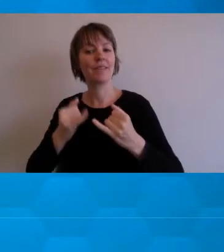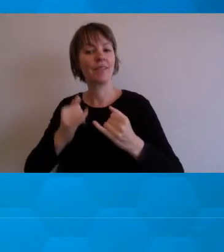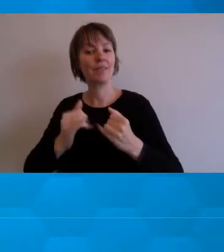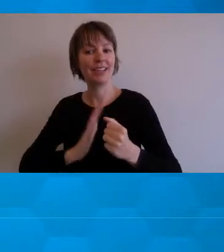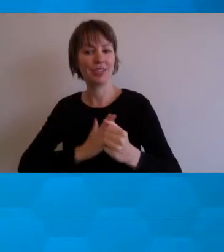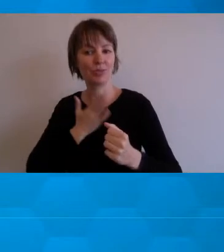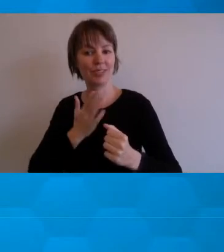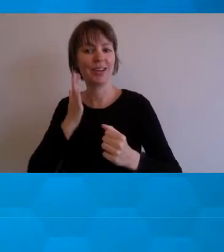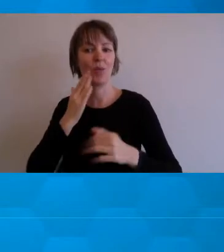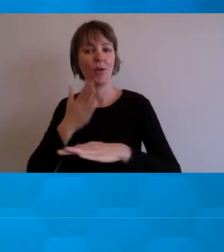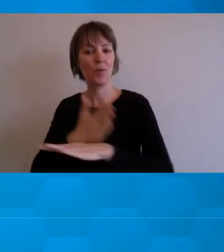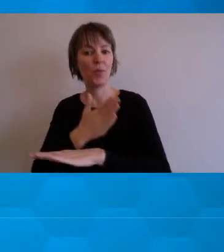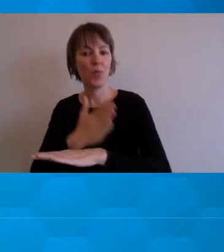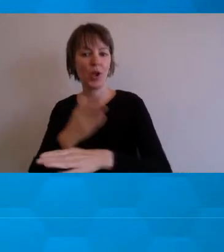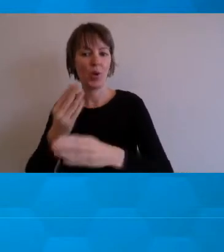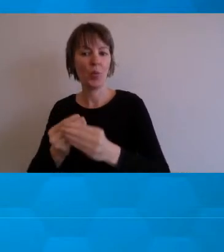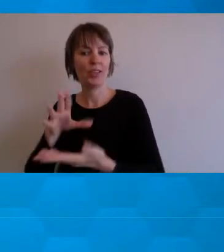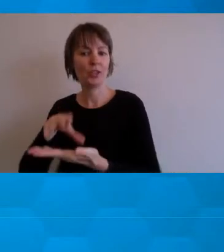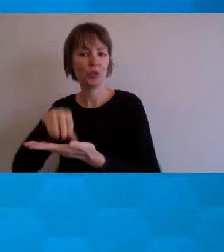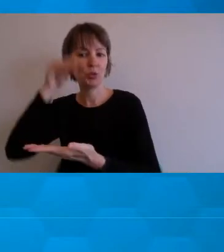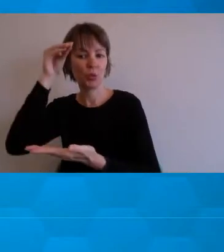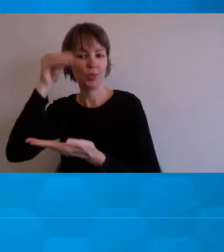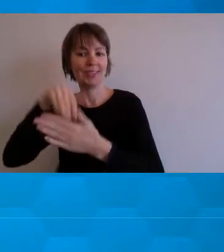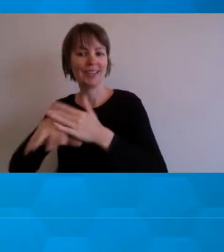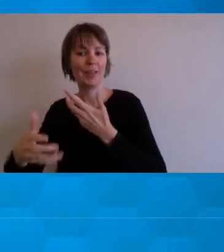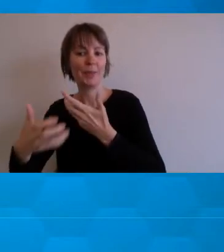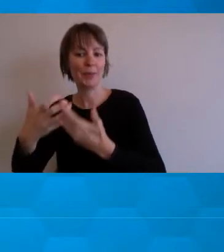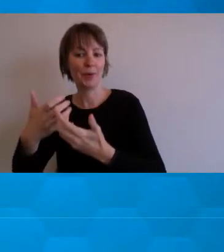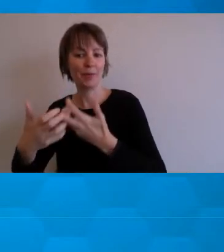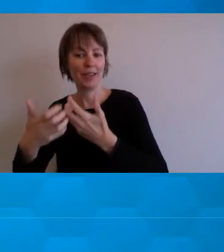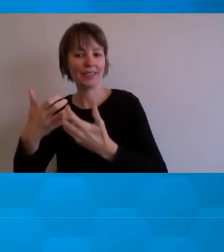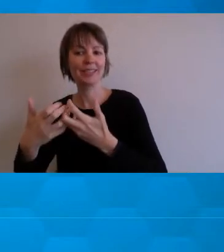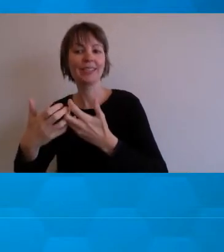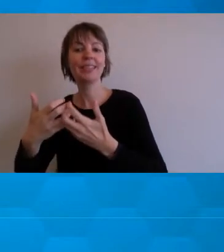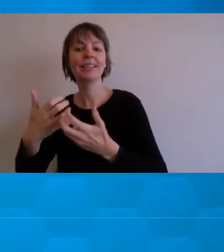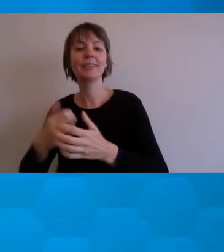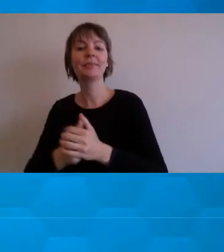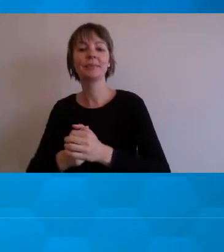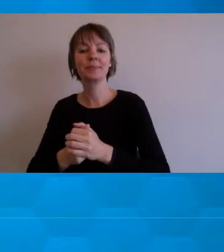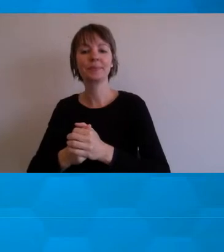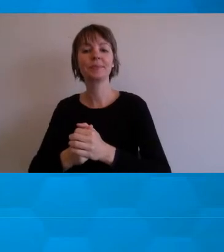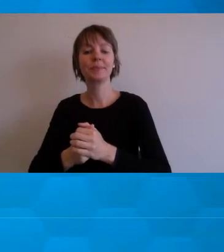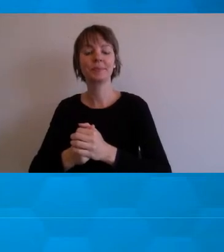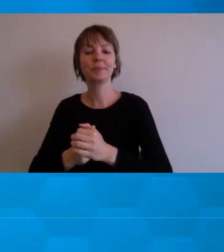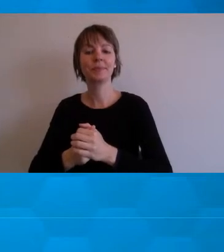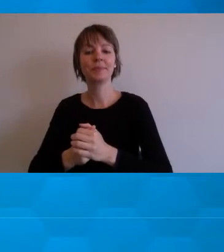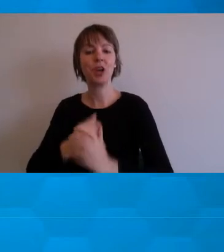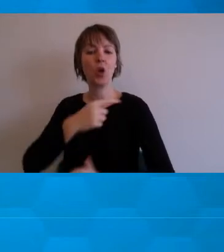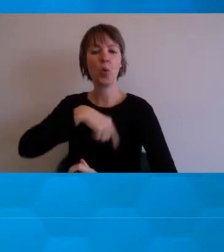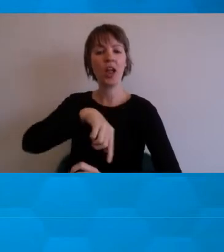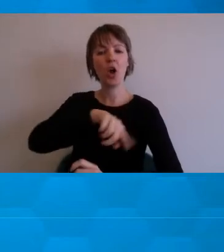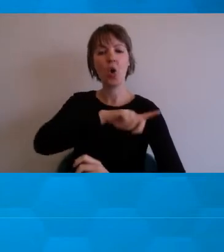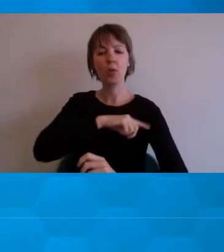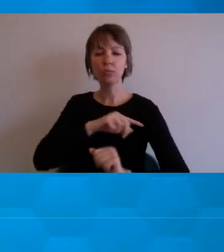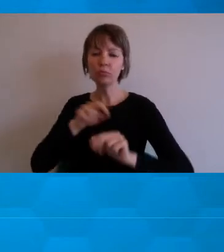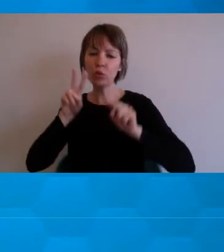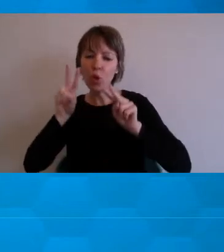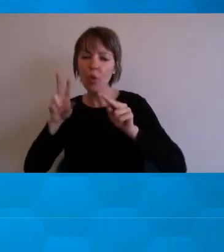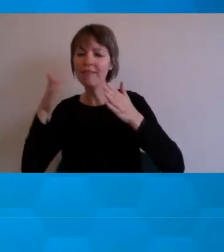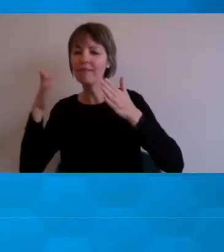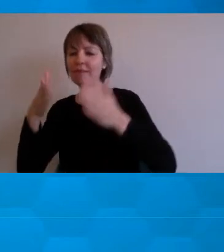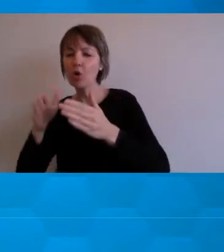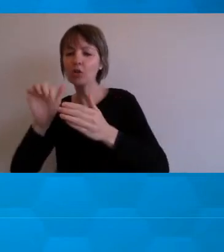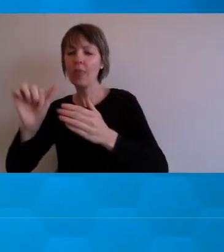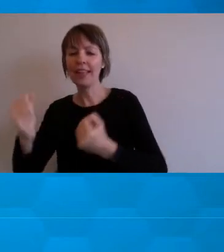working with students at university. We are very often looking towards their strengths, their abilities,